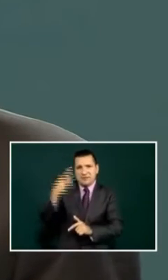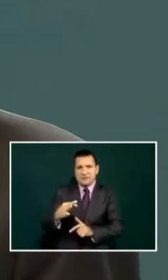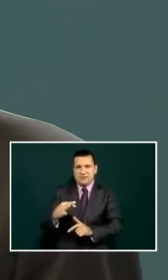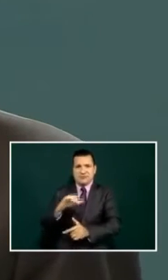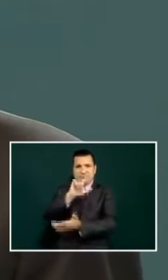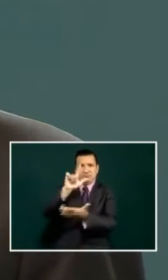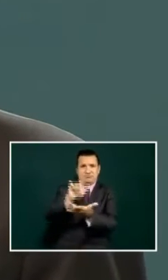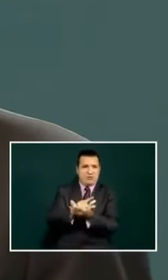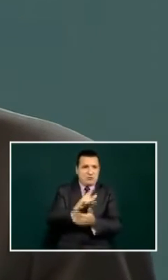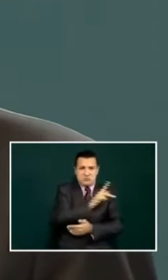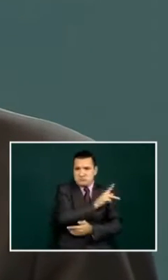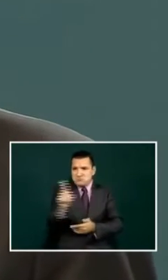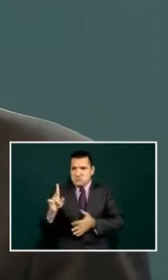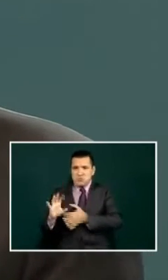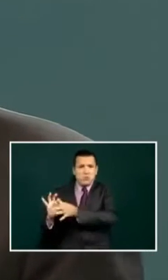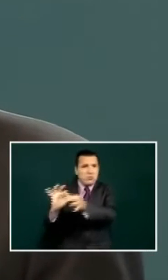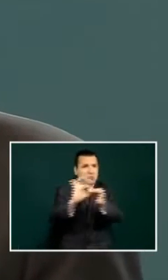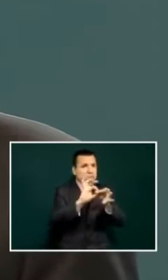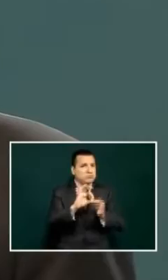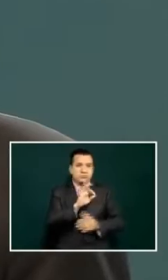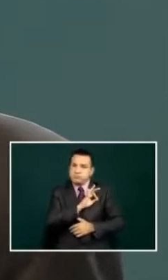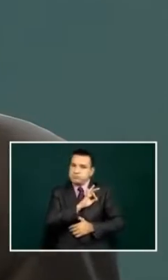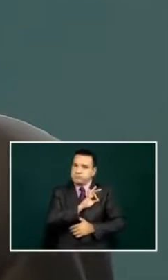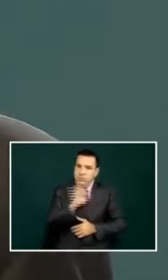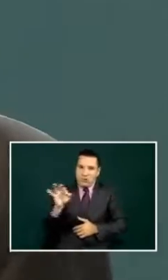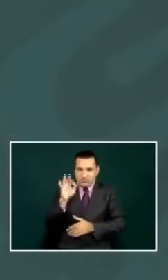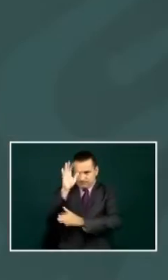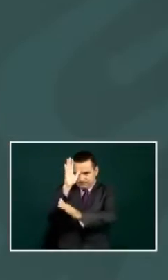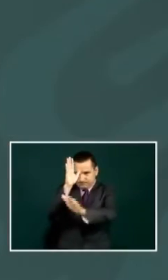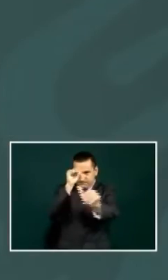part that within all of us